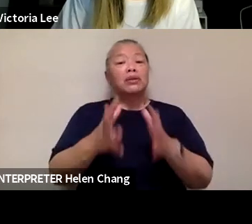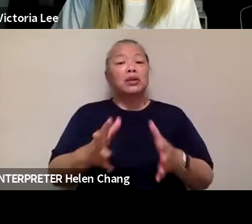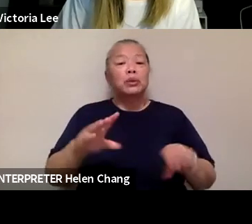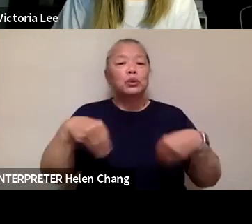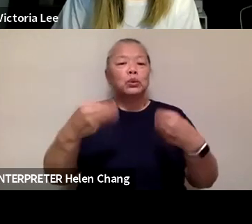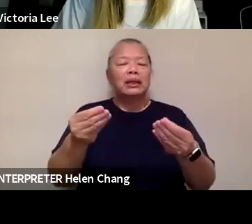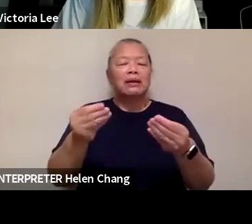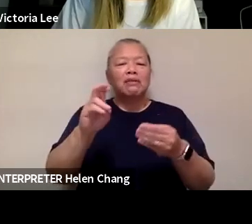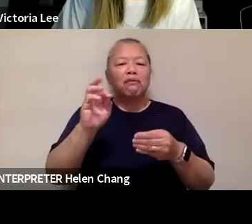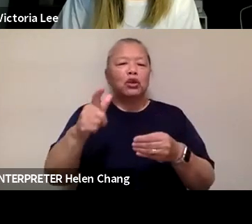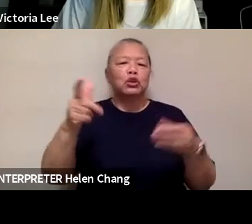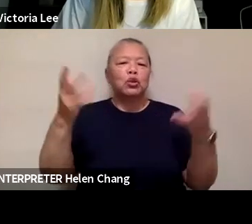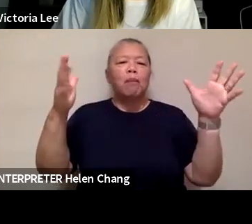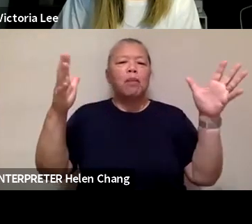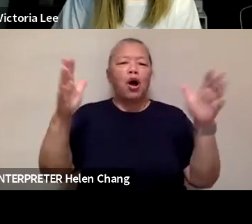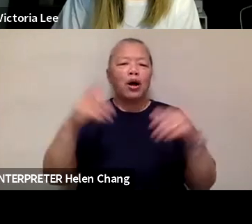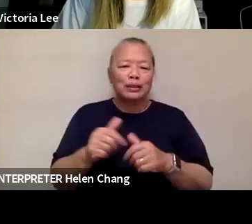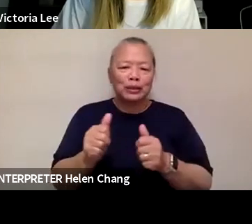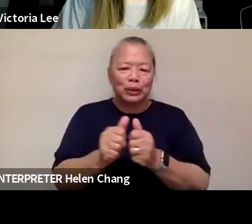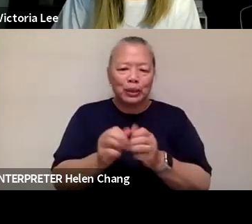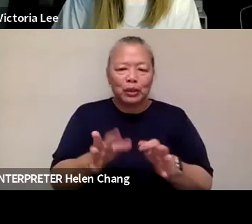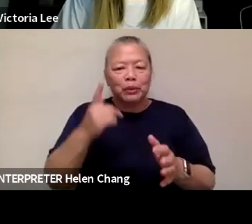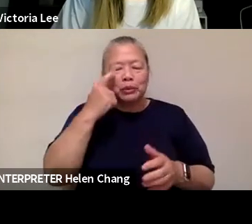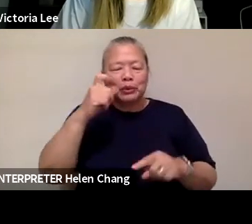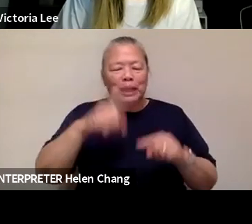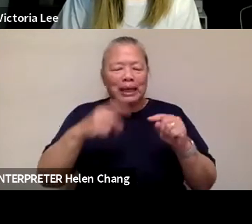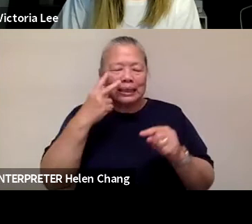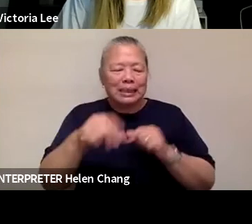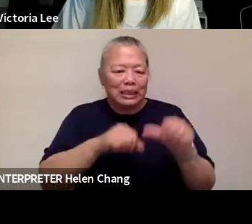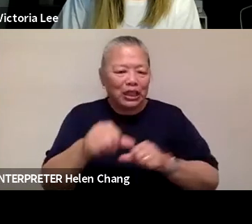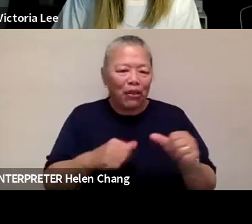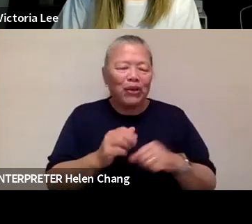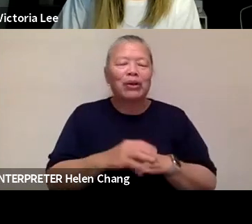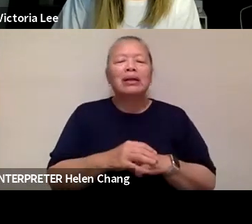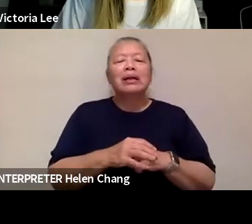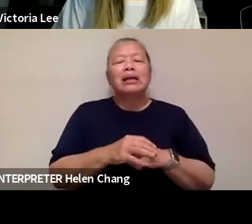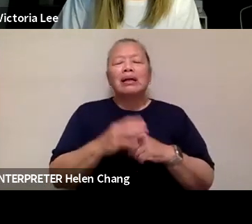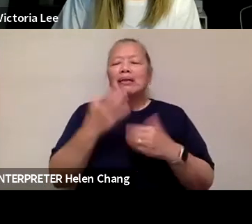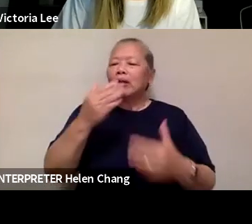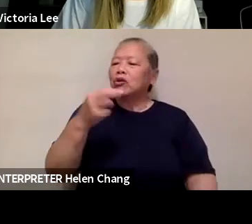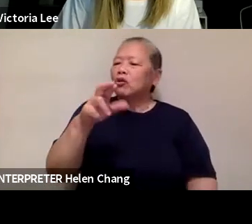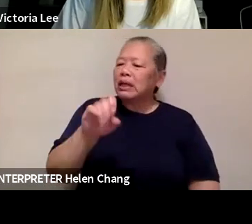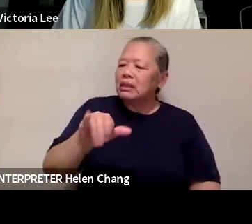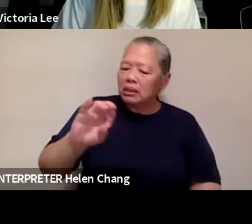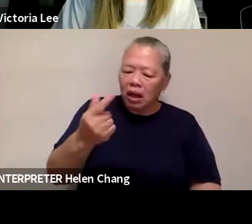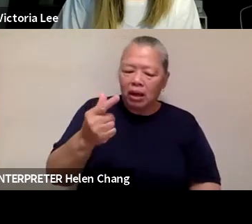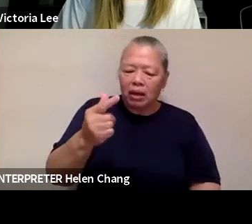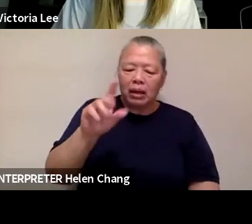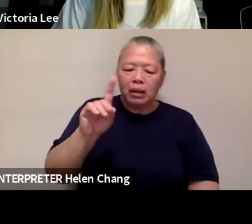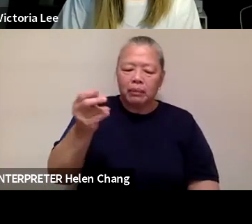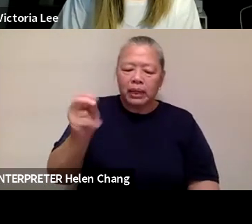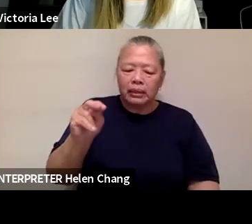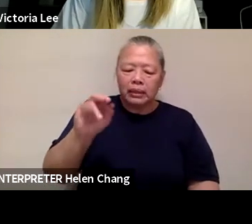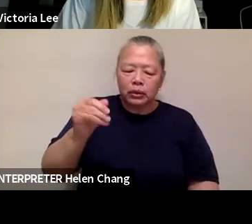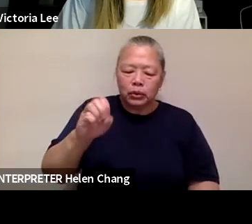virtual round of applause since we can't all hear and see each other, uh, to Grace Young, to Brandon Jew, to Wellington